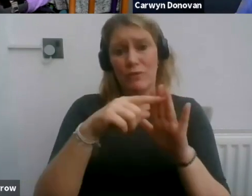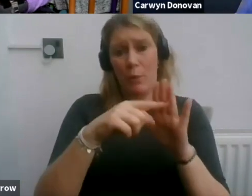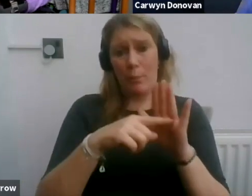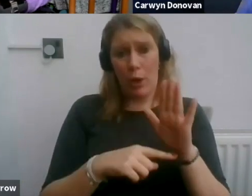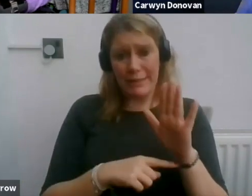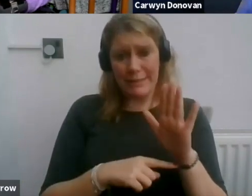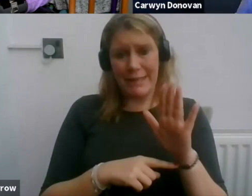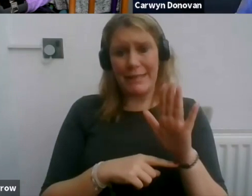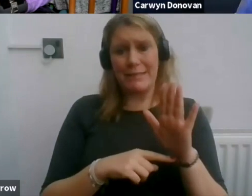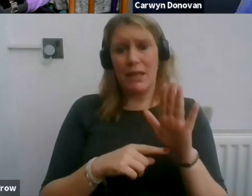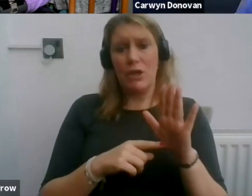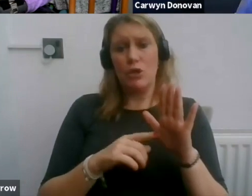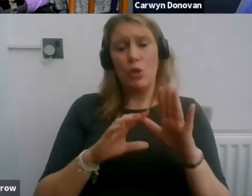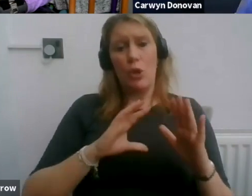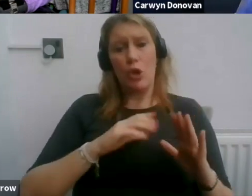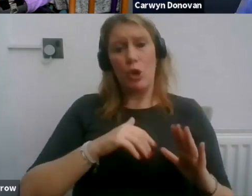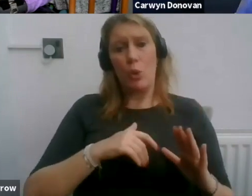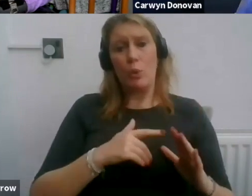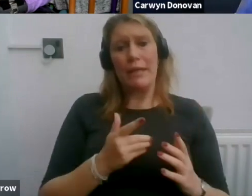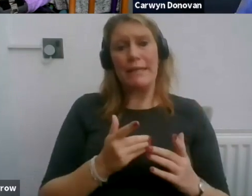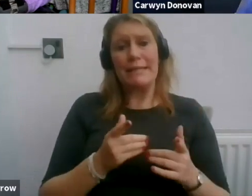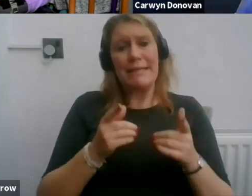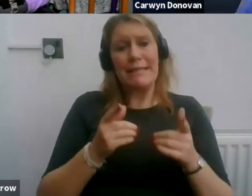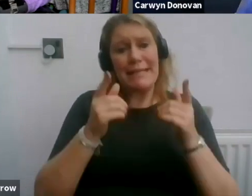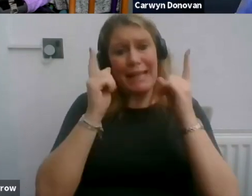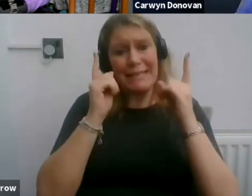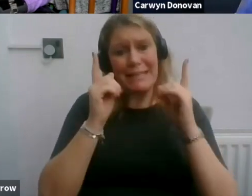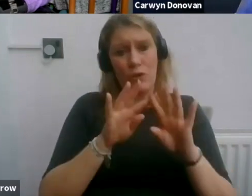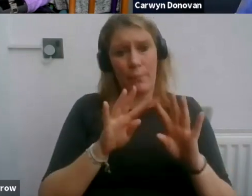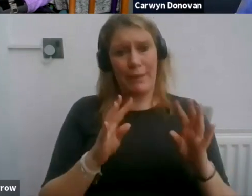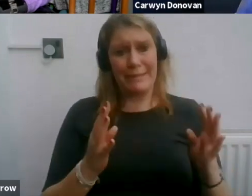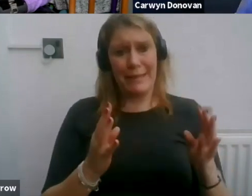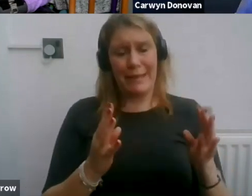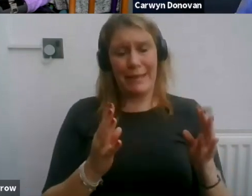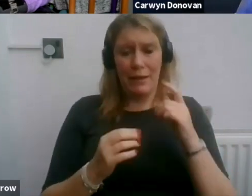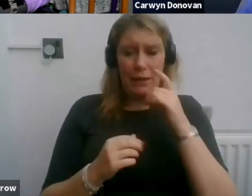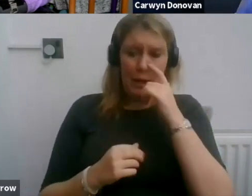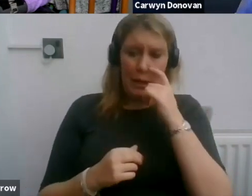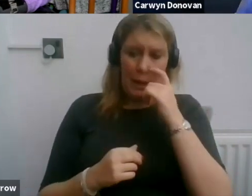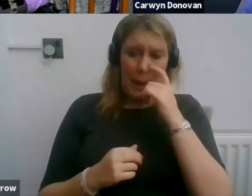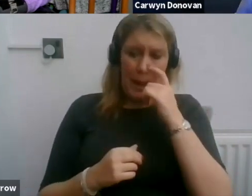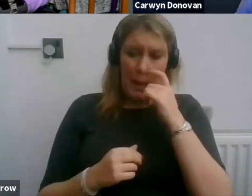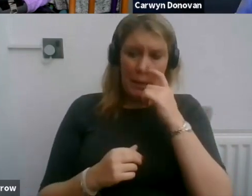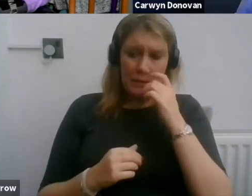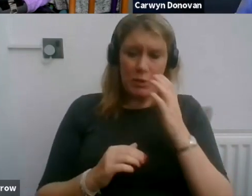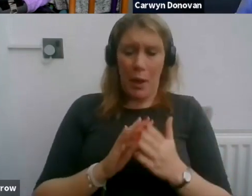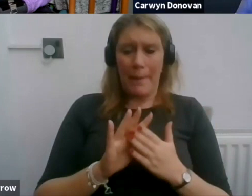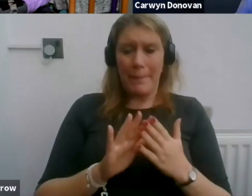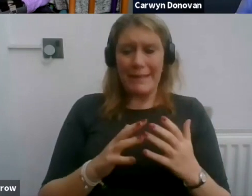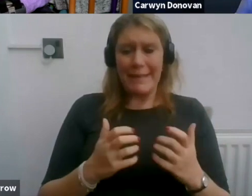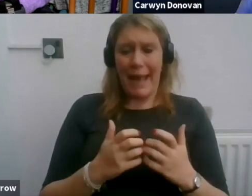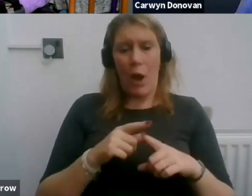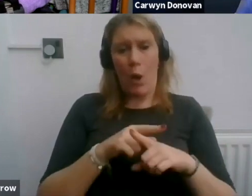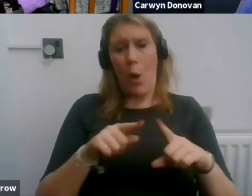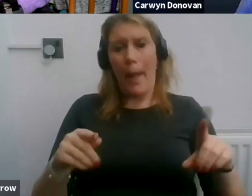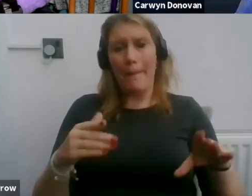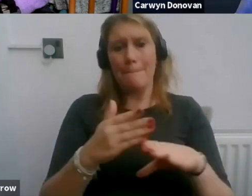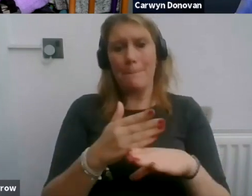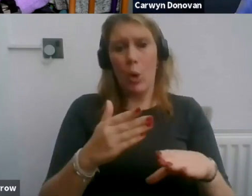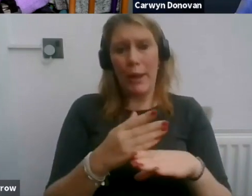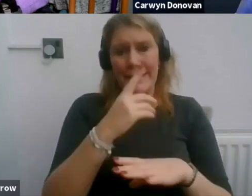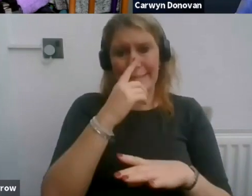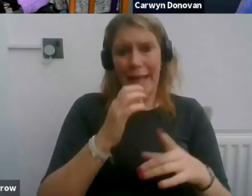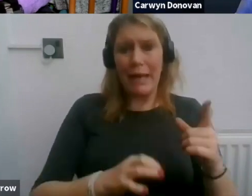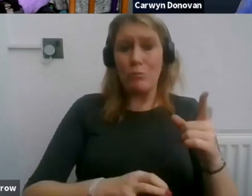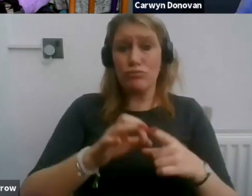executive committee. So, not only how we can get employers to act better, it is